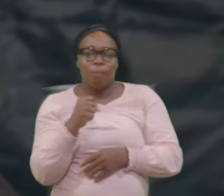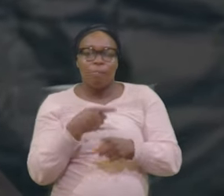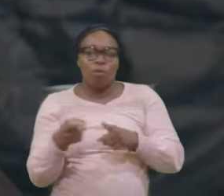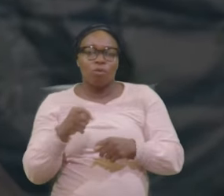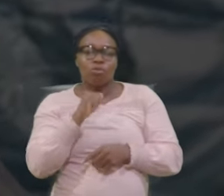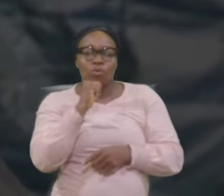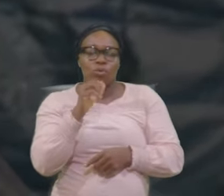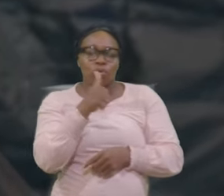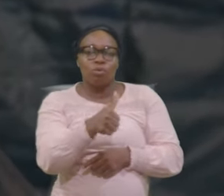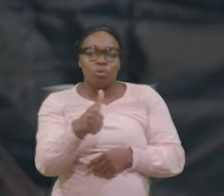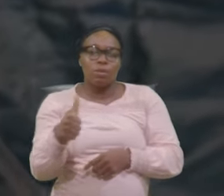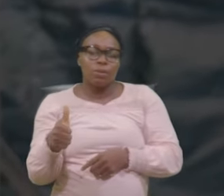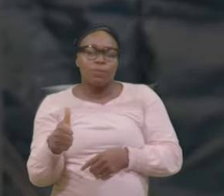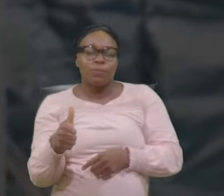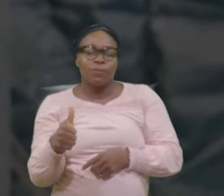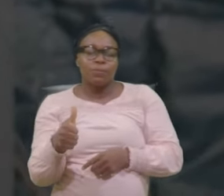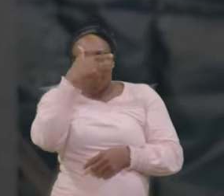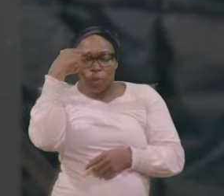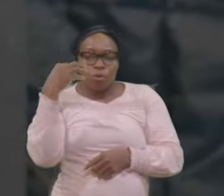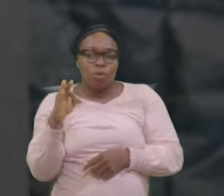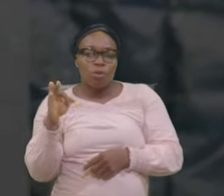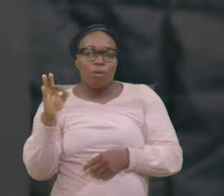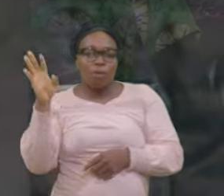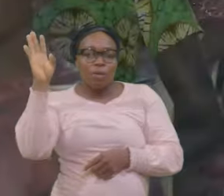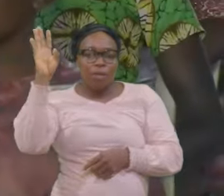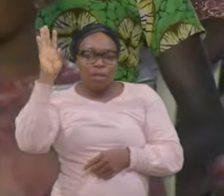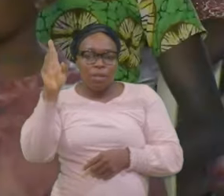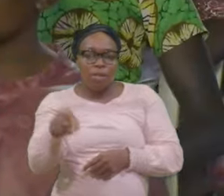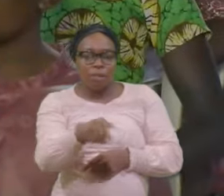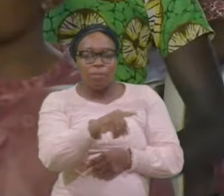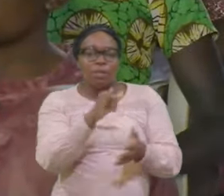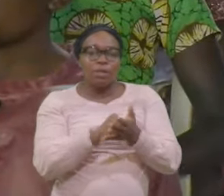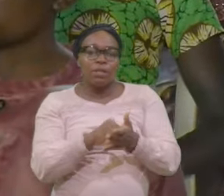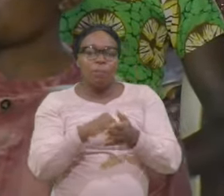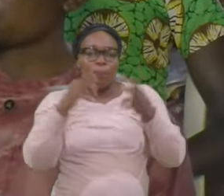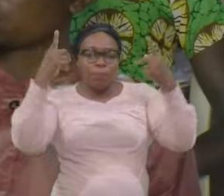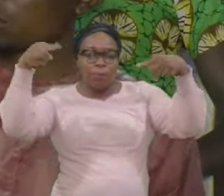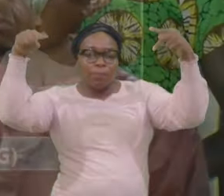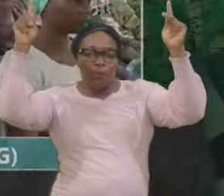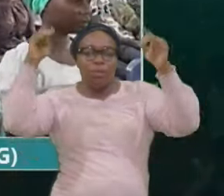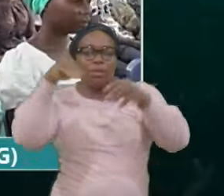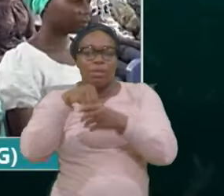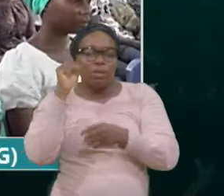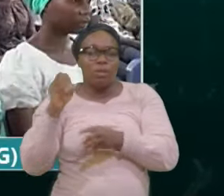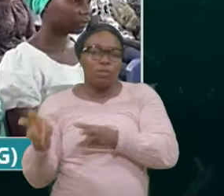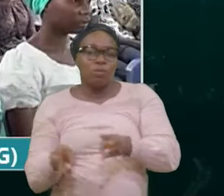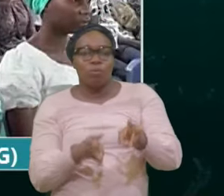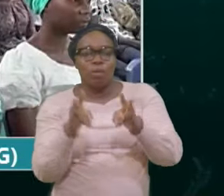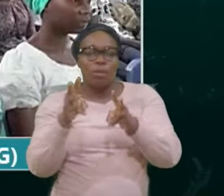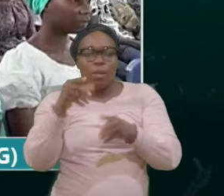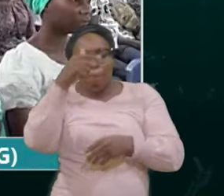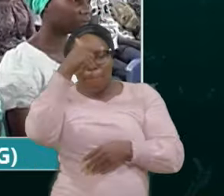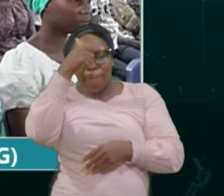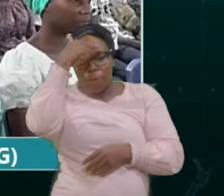Him Who Prosperates In his way Because of The man Who